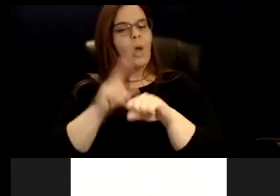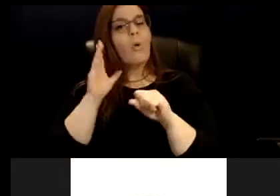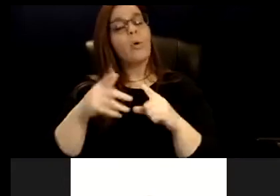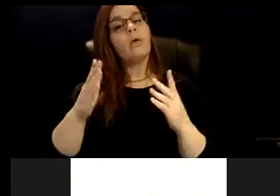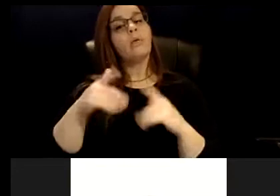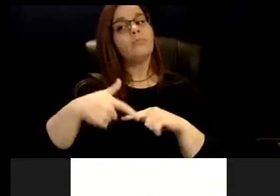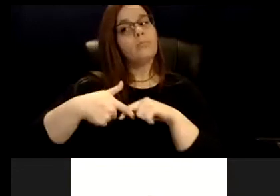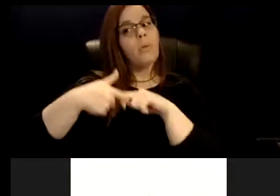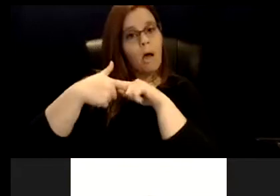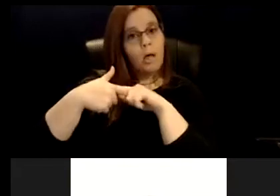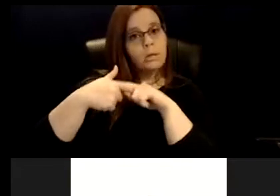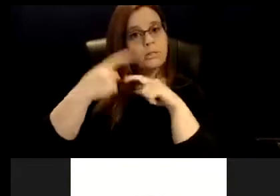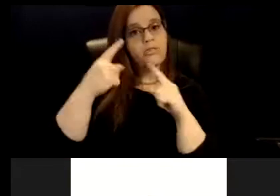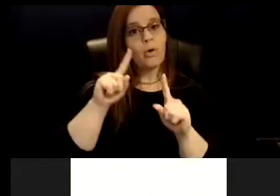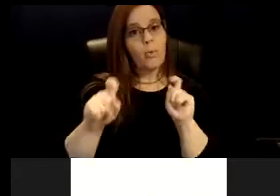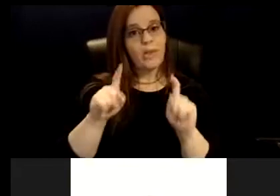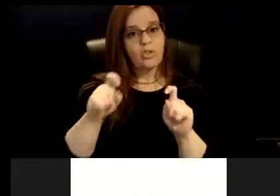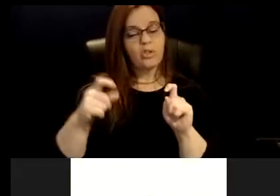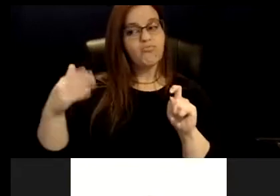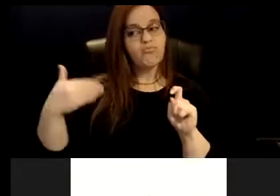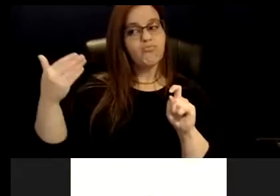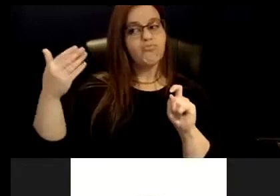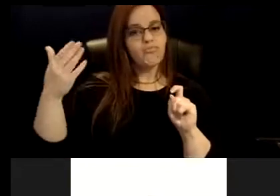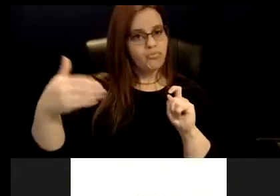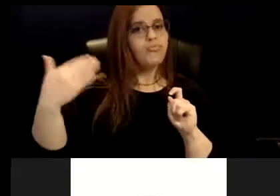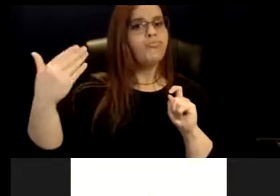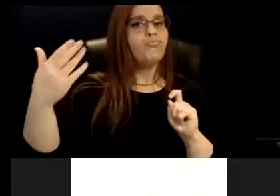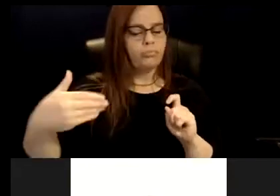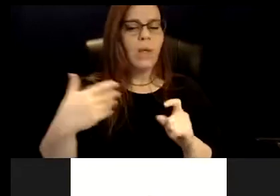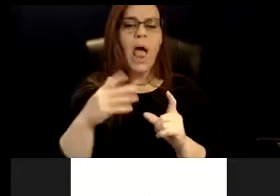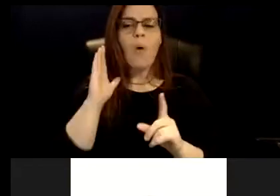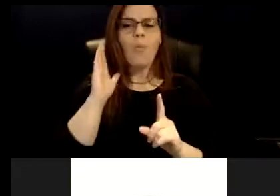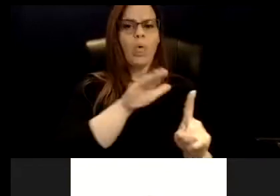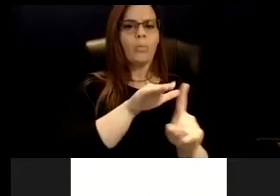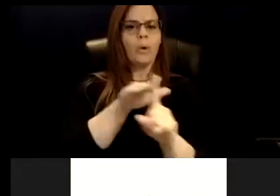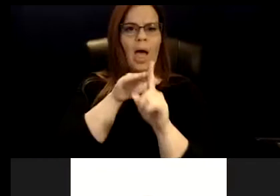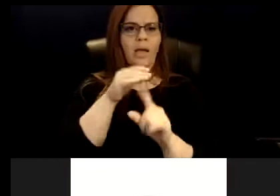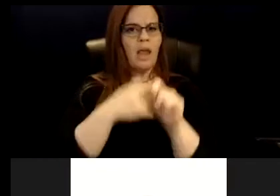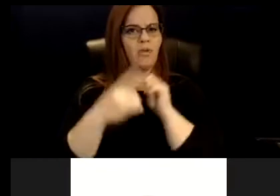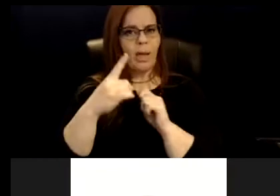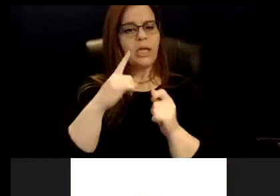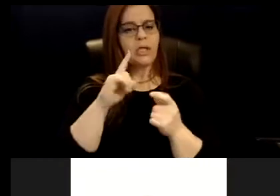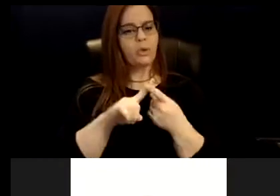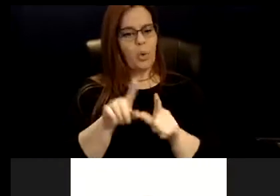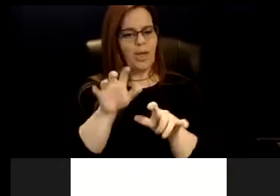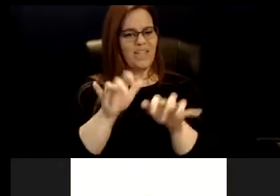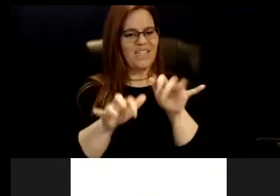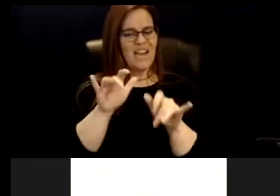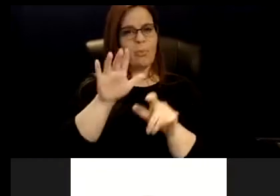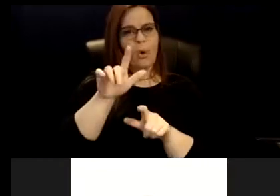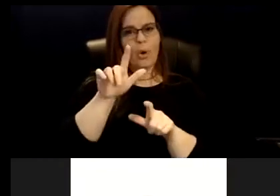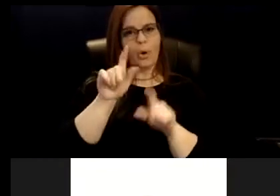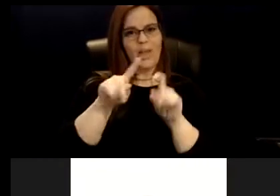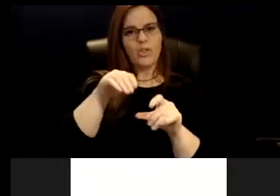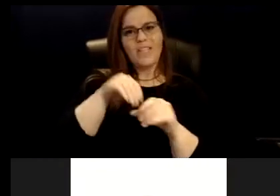periodically throughout the chat and remind everyone to make sure to type your questions in the Q&A box in Zoom, not